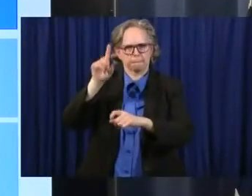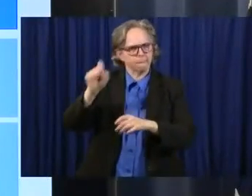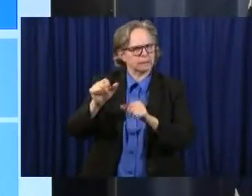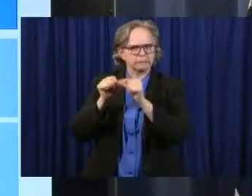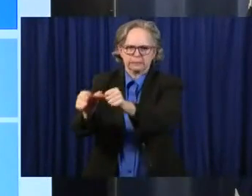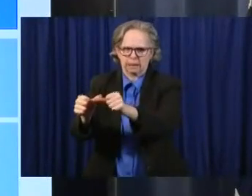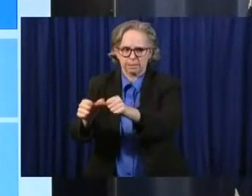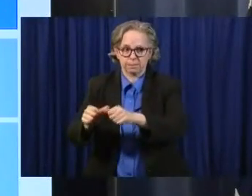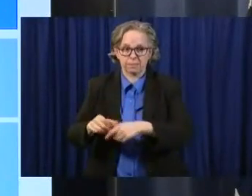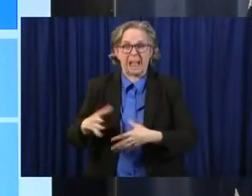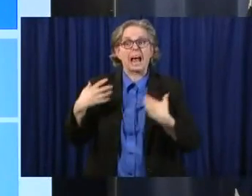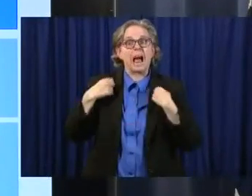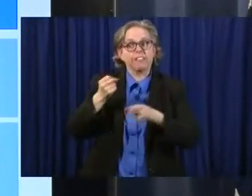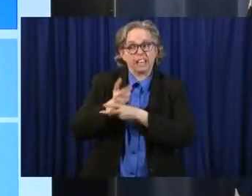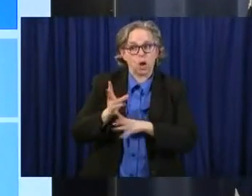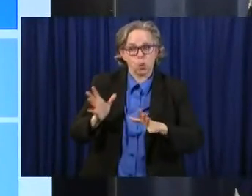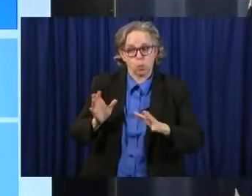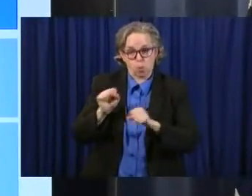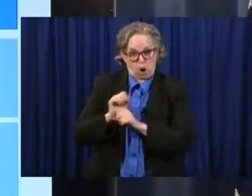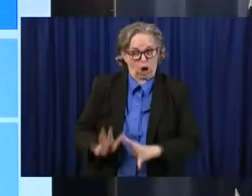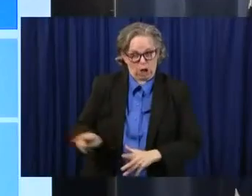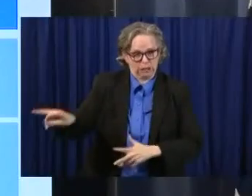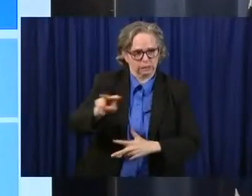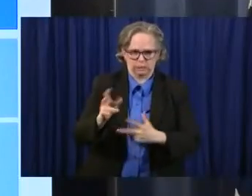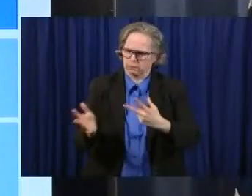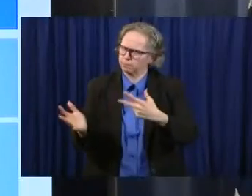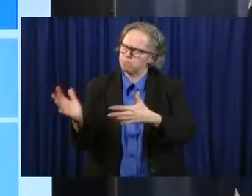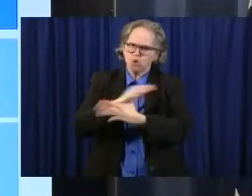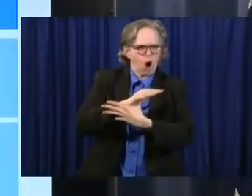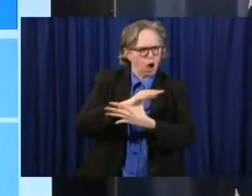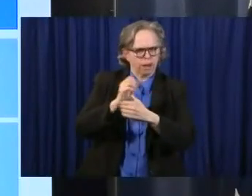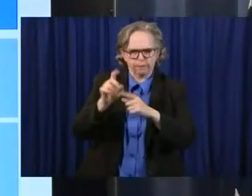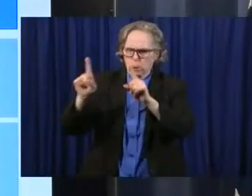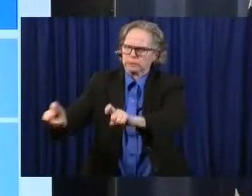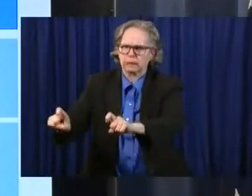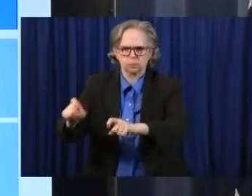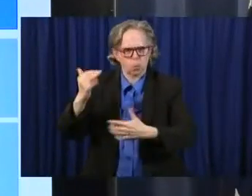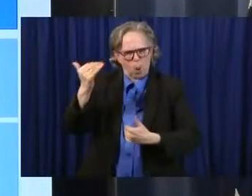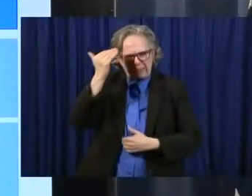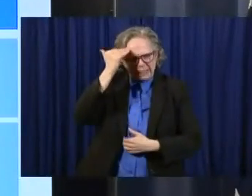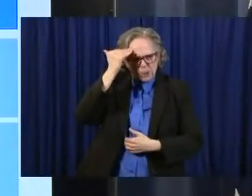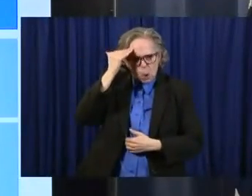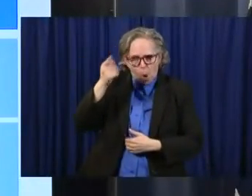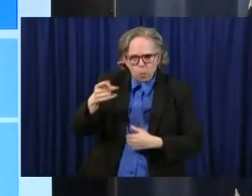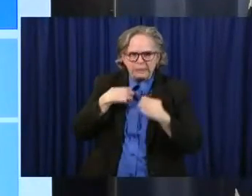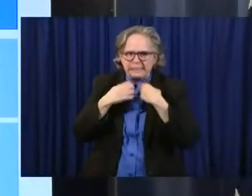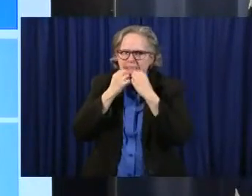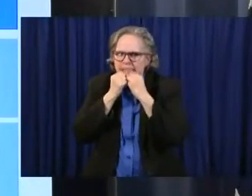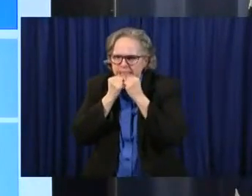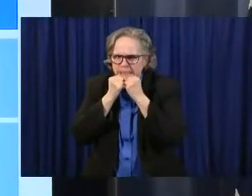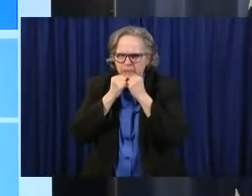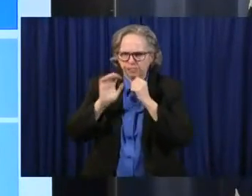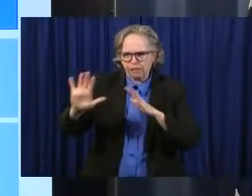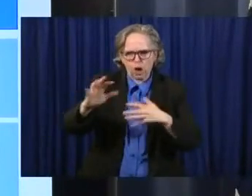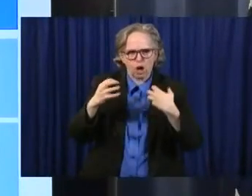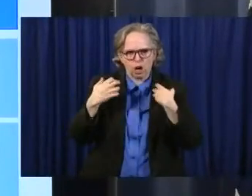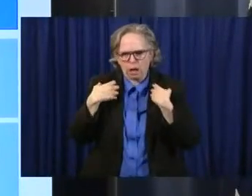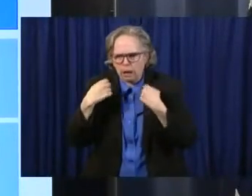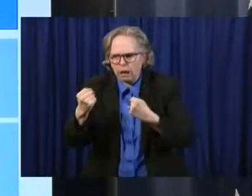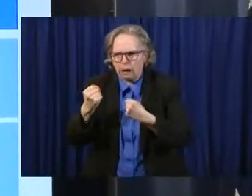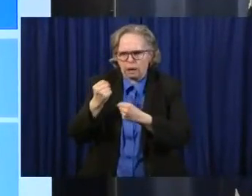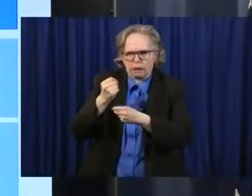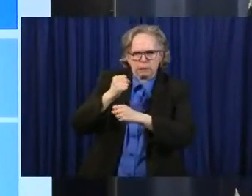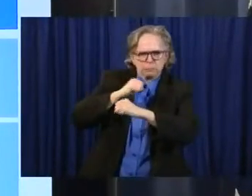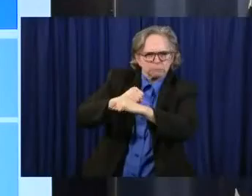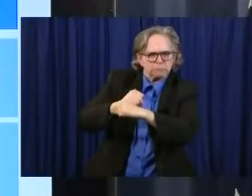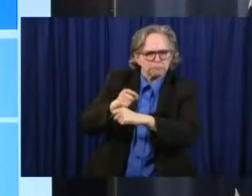Because we know keeping that health care system, the thing that we all worked so hard on to avert together was to make sure that we can treat